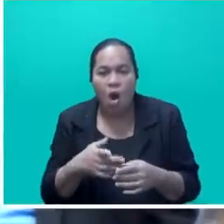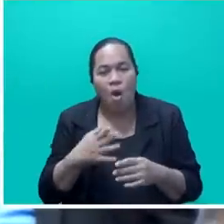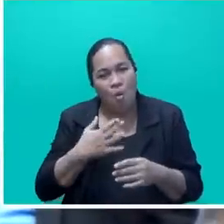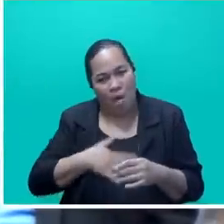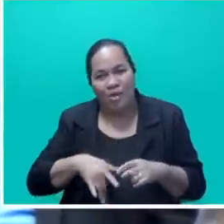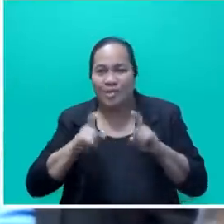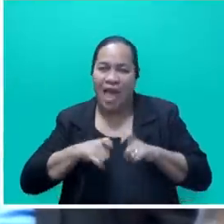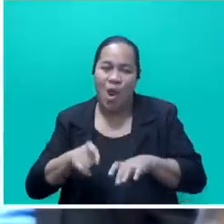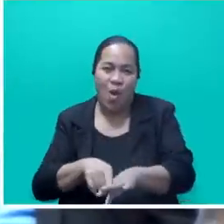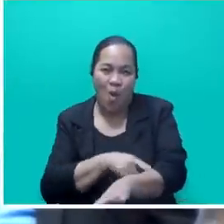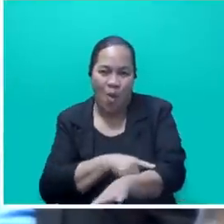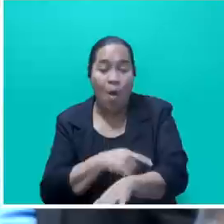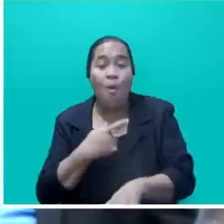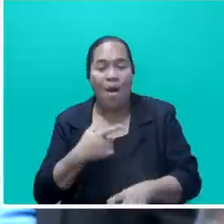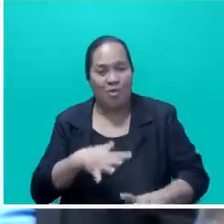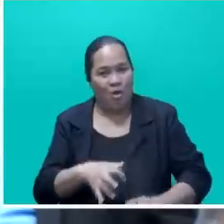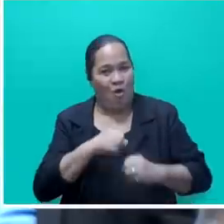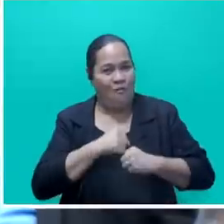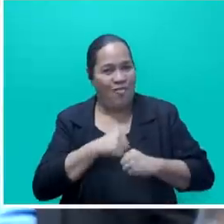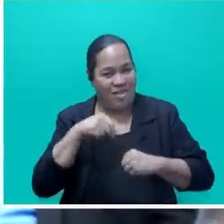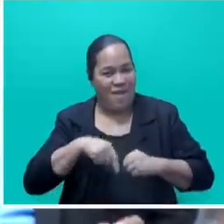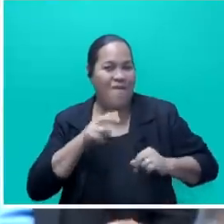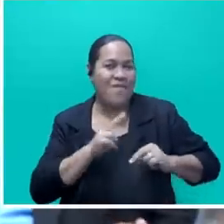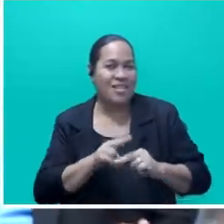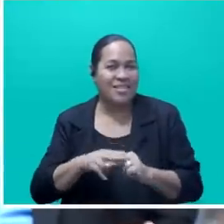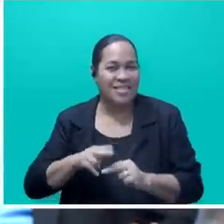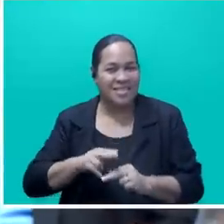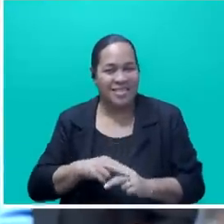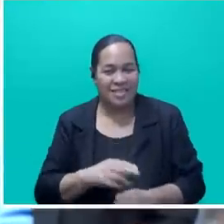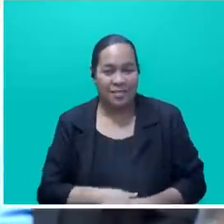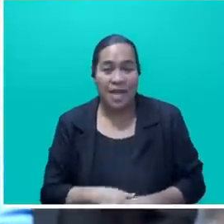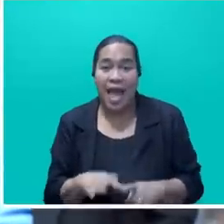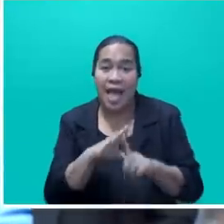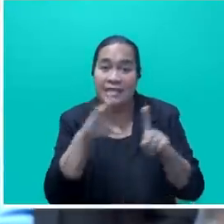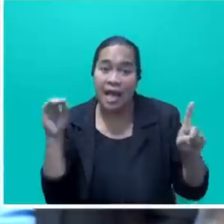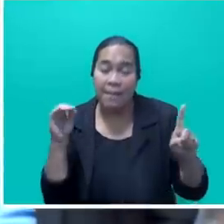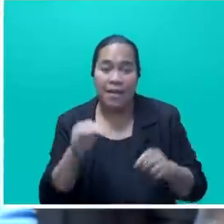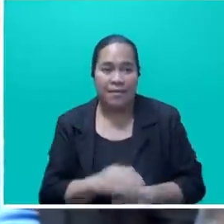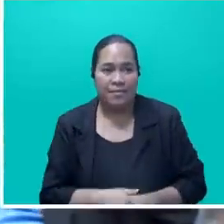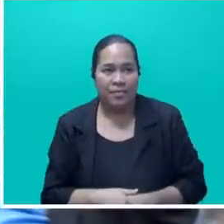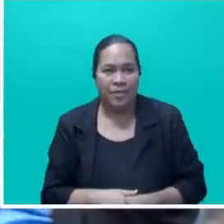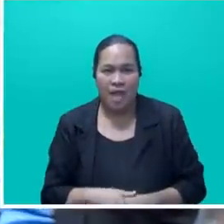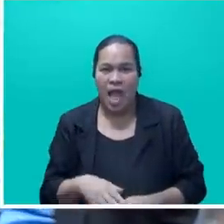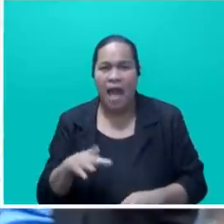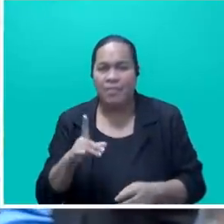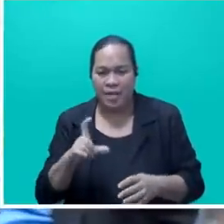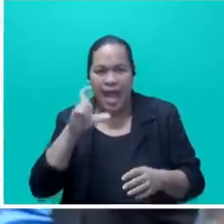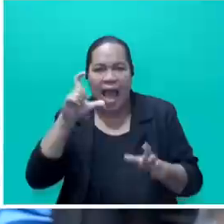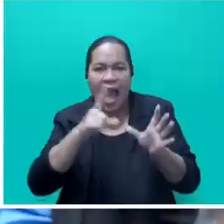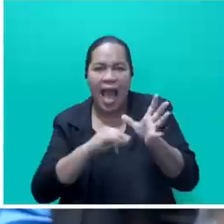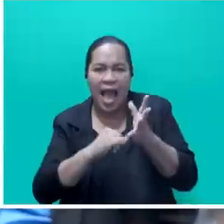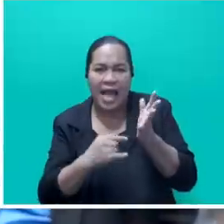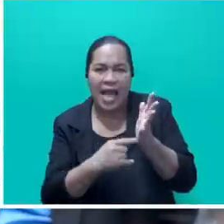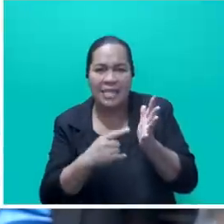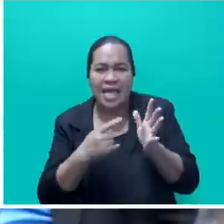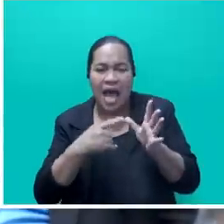have in our tourism and Fiji as a country. As an example, Mr. Speaker, Sir Custoway Island considers